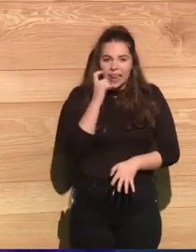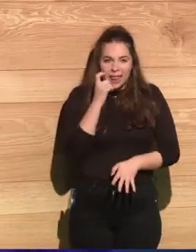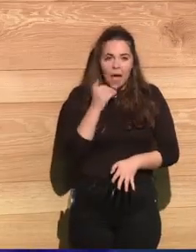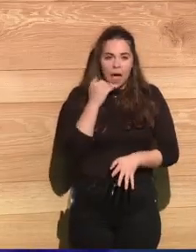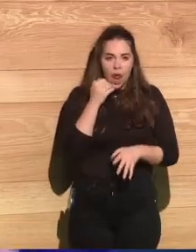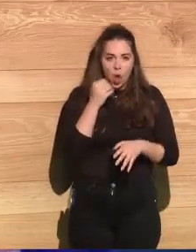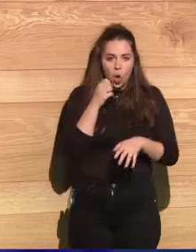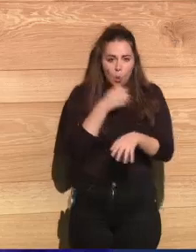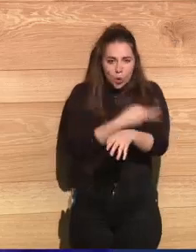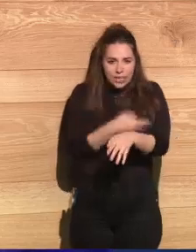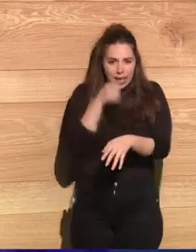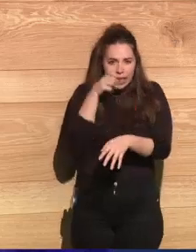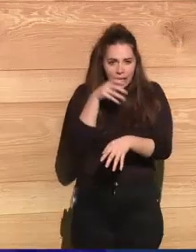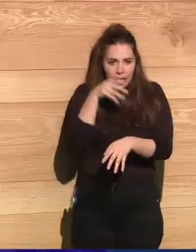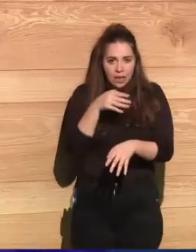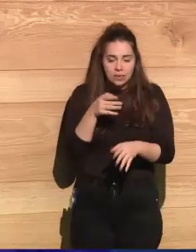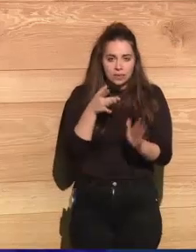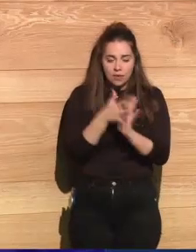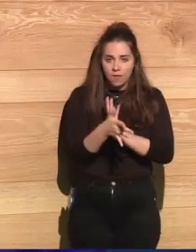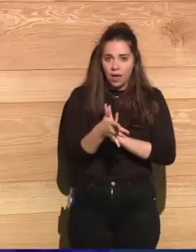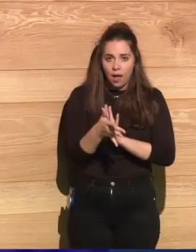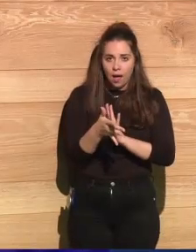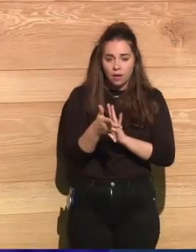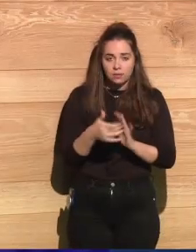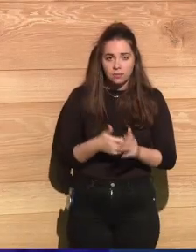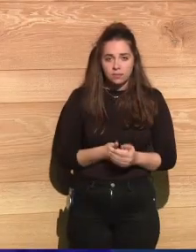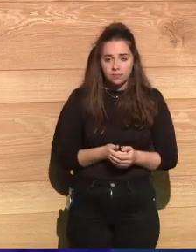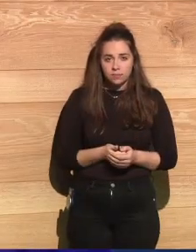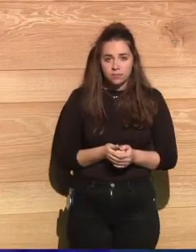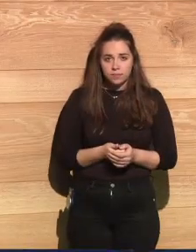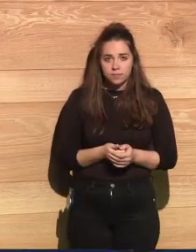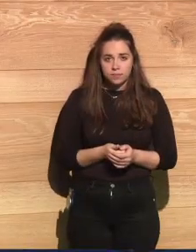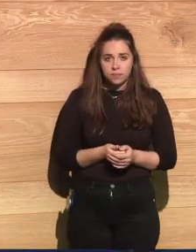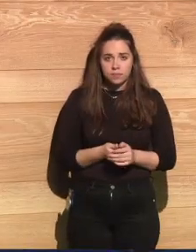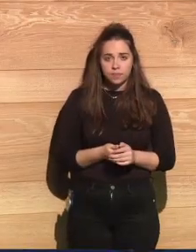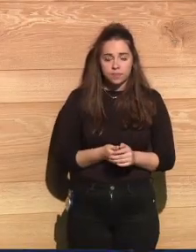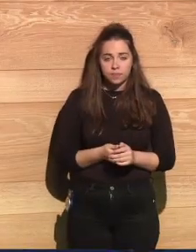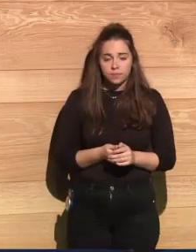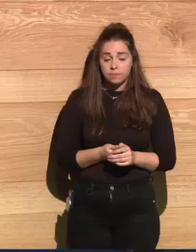experienced. And